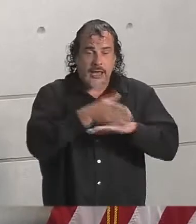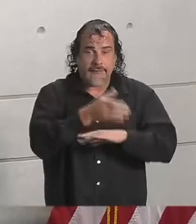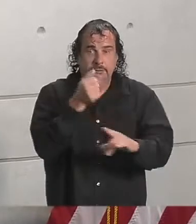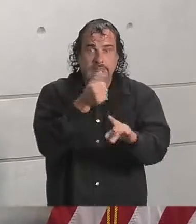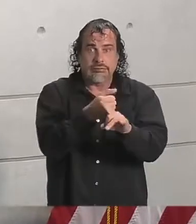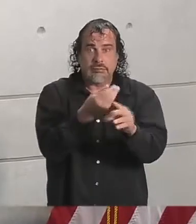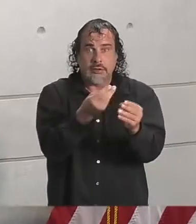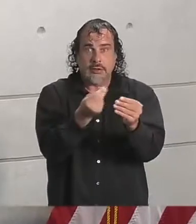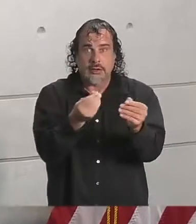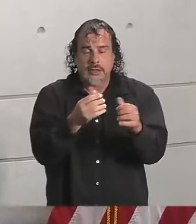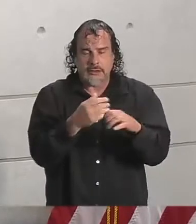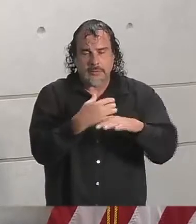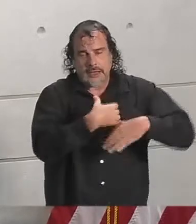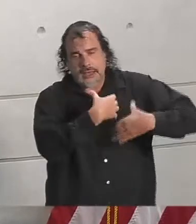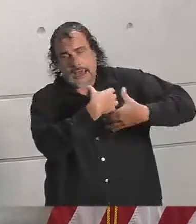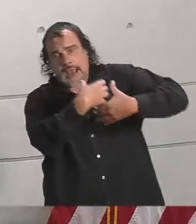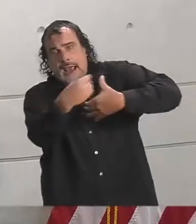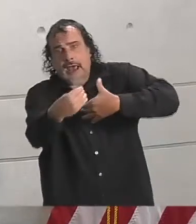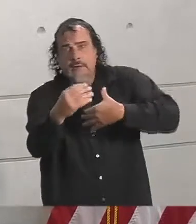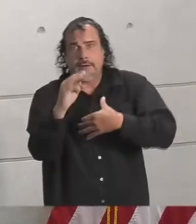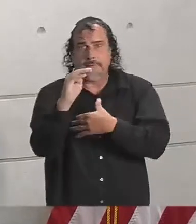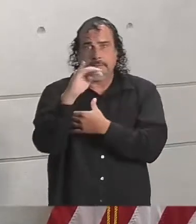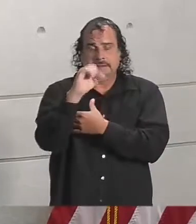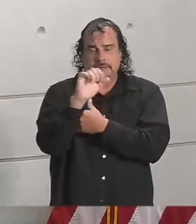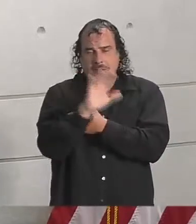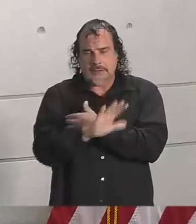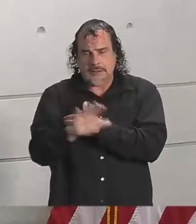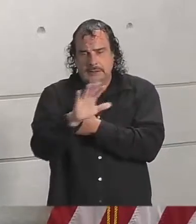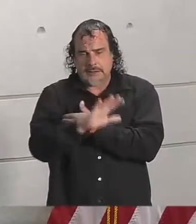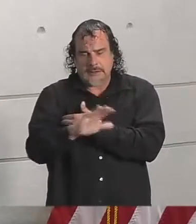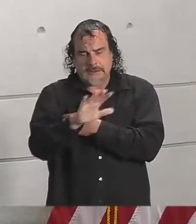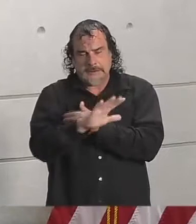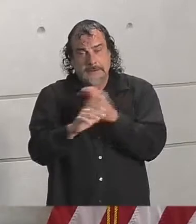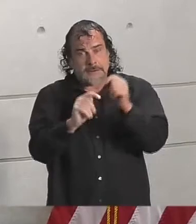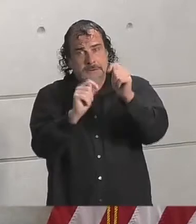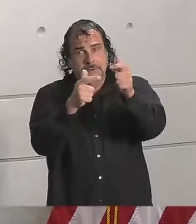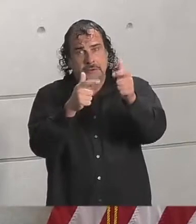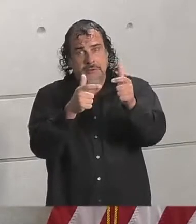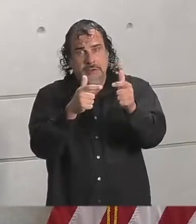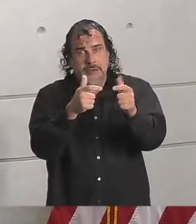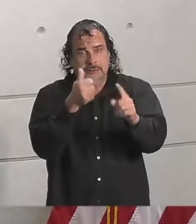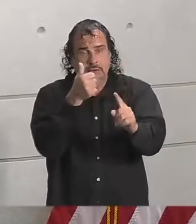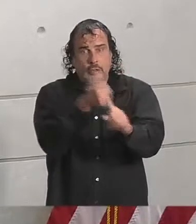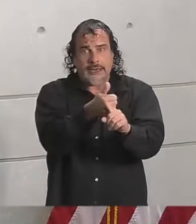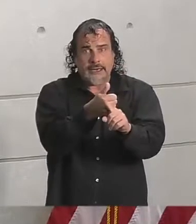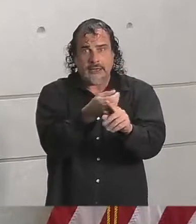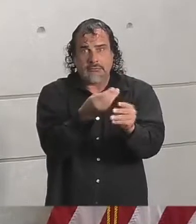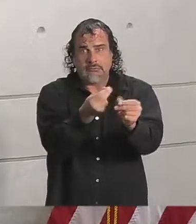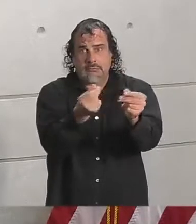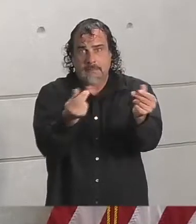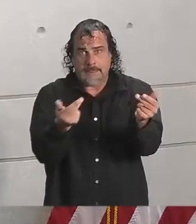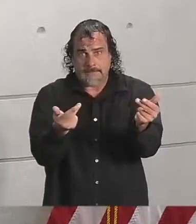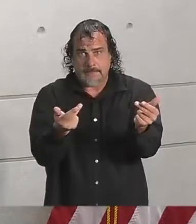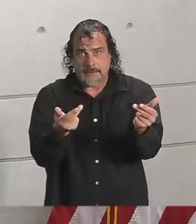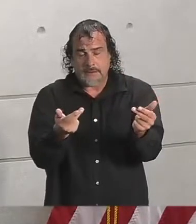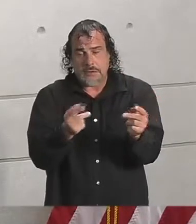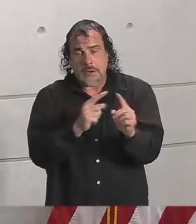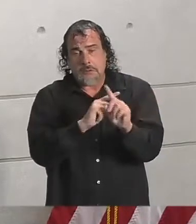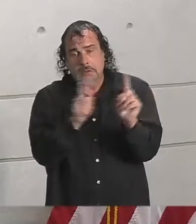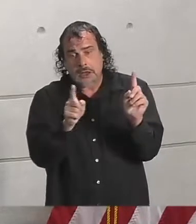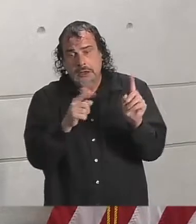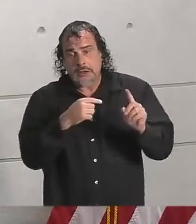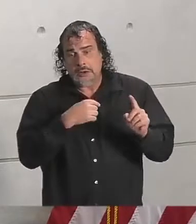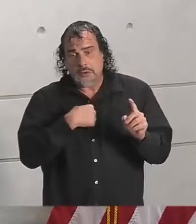likely be out of our state sometime fairly quickly after hitting landfall. But even so, we are